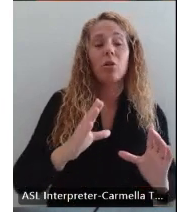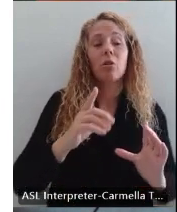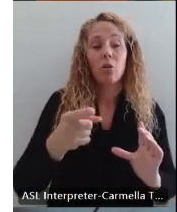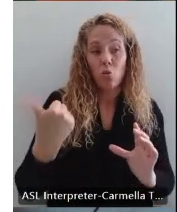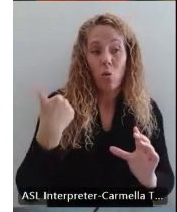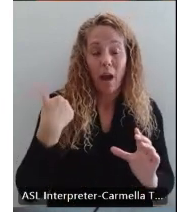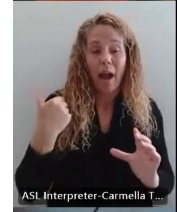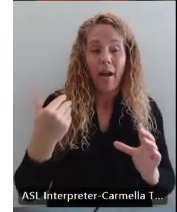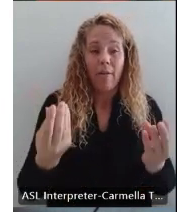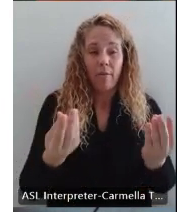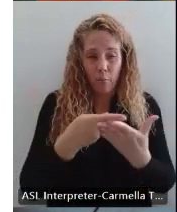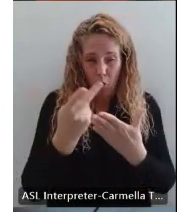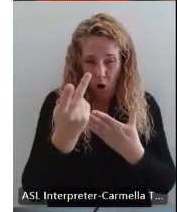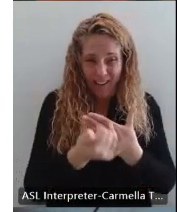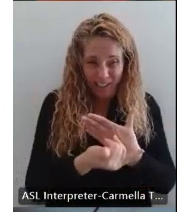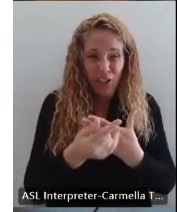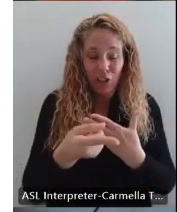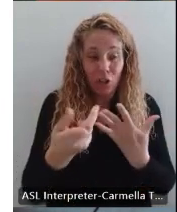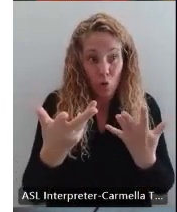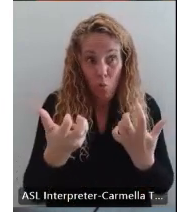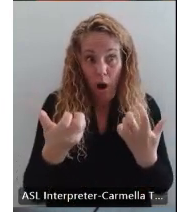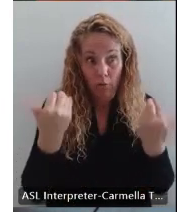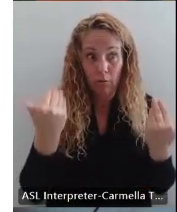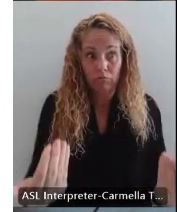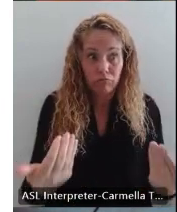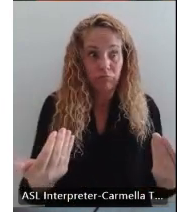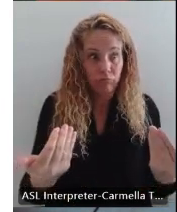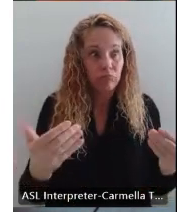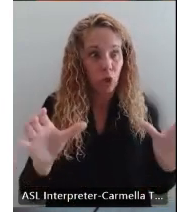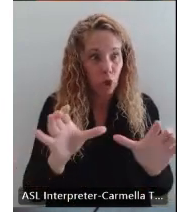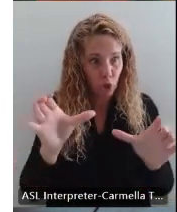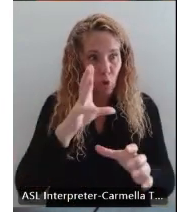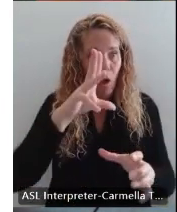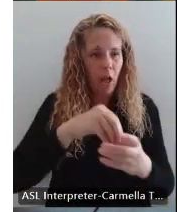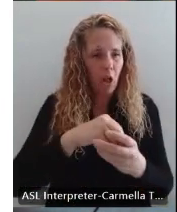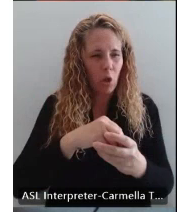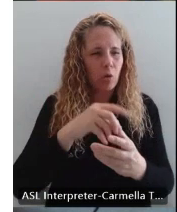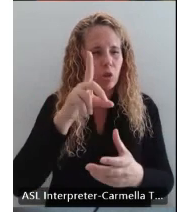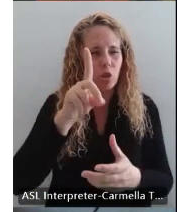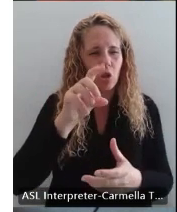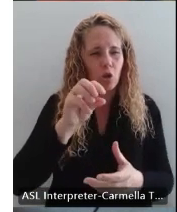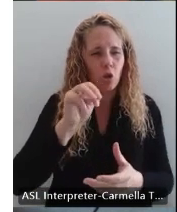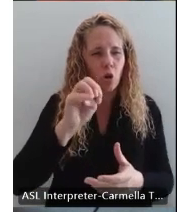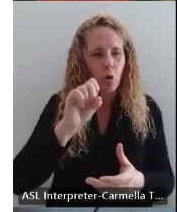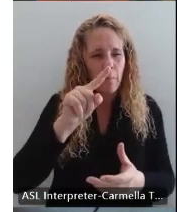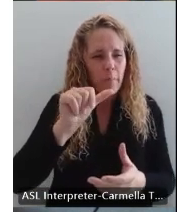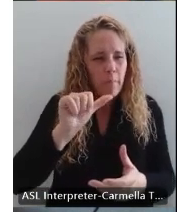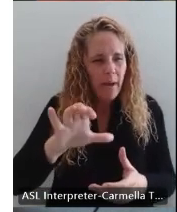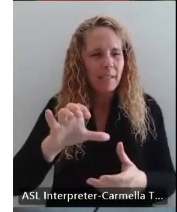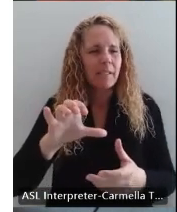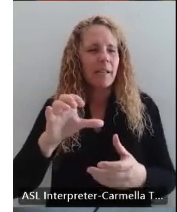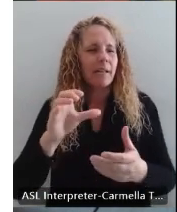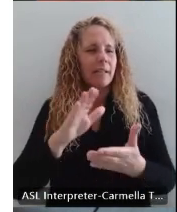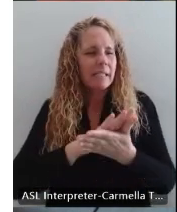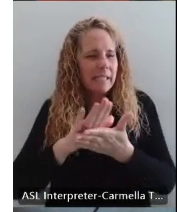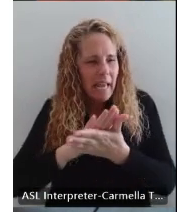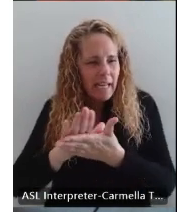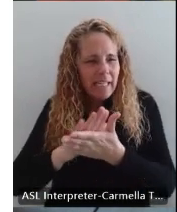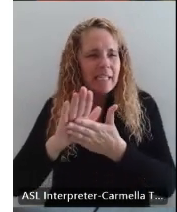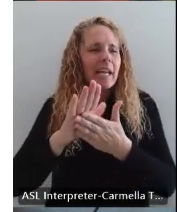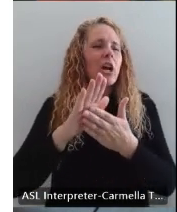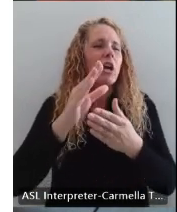have a project that you want to do that includes domestic, sanitary fixture upgrades,